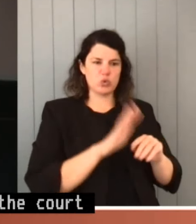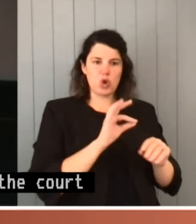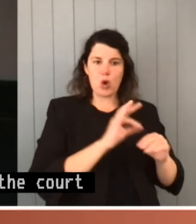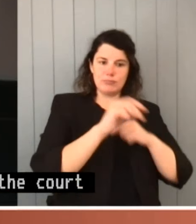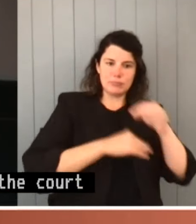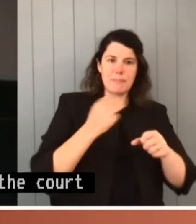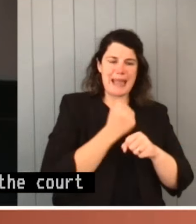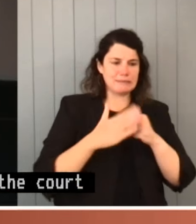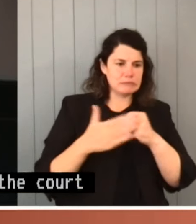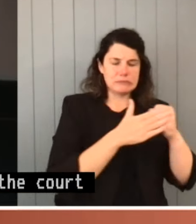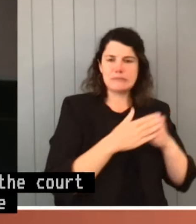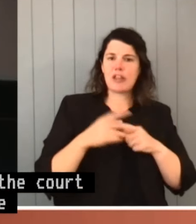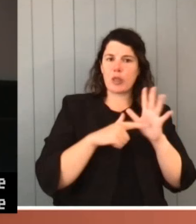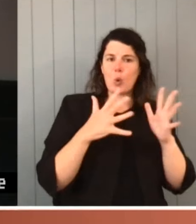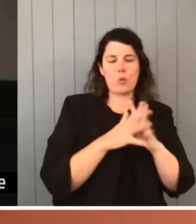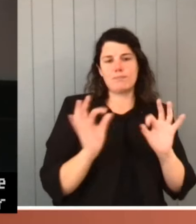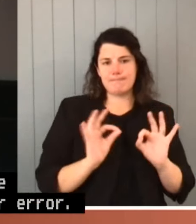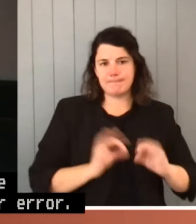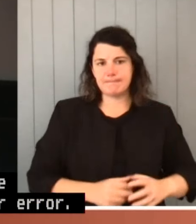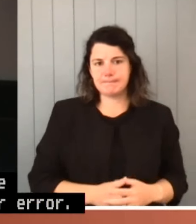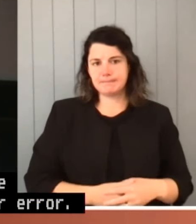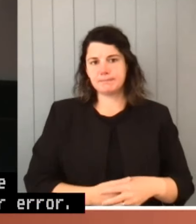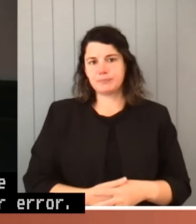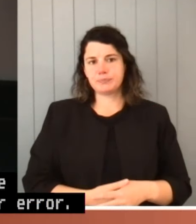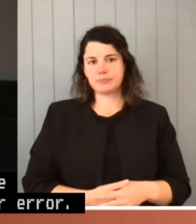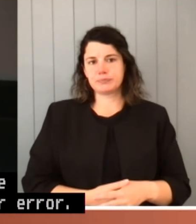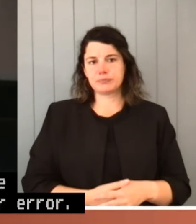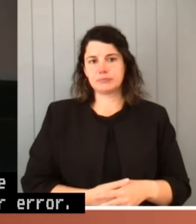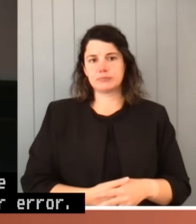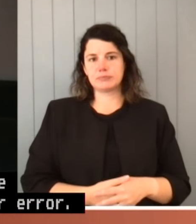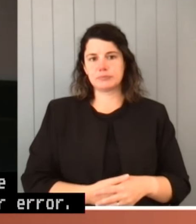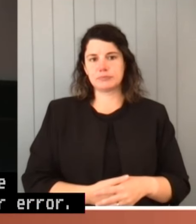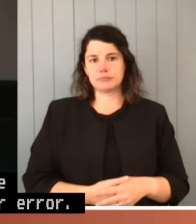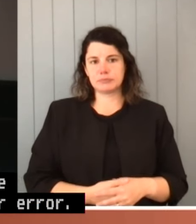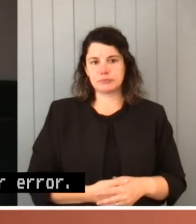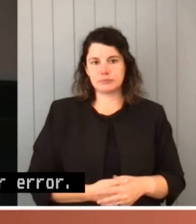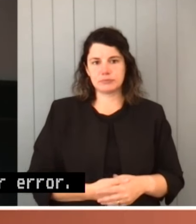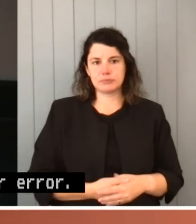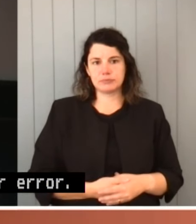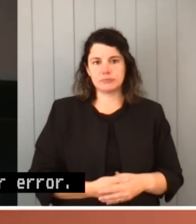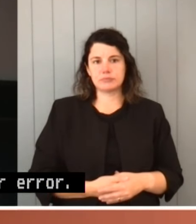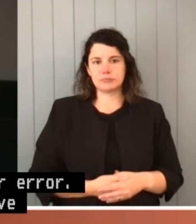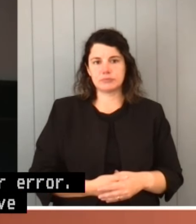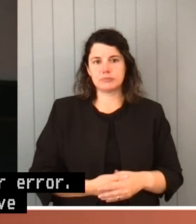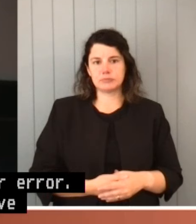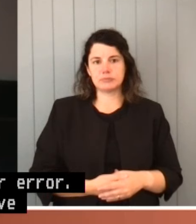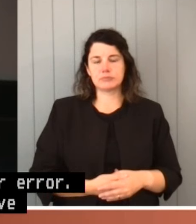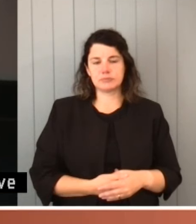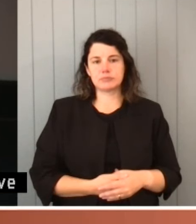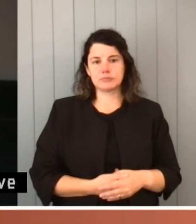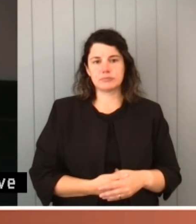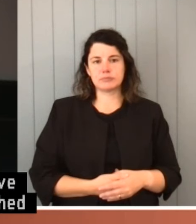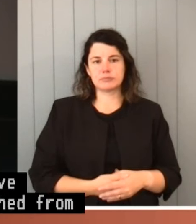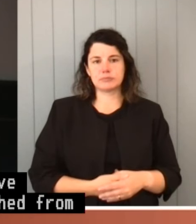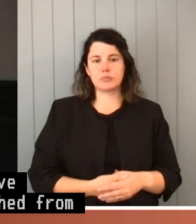administrative action, to the extent that they can be distinguished from legality, are for the repository of the relevant power and subject